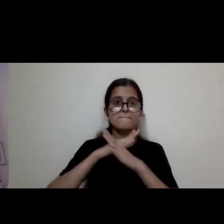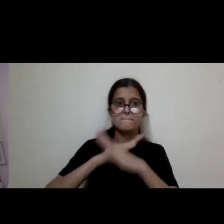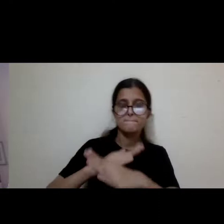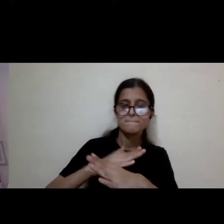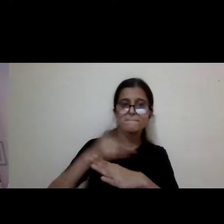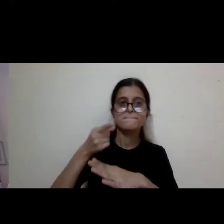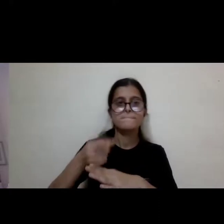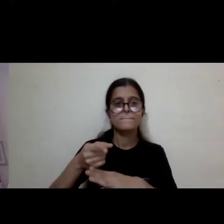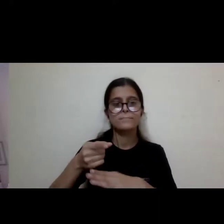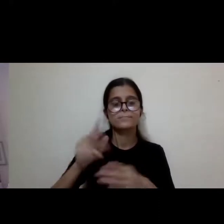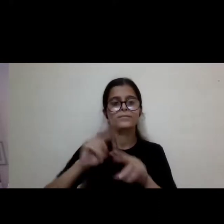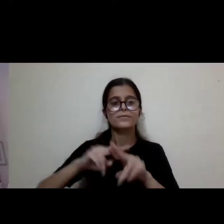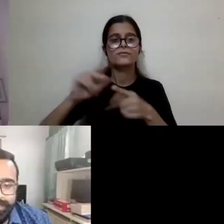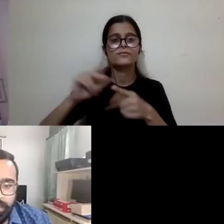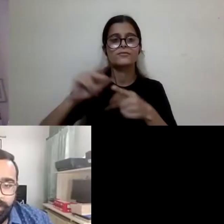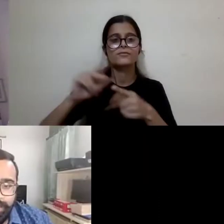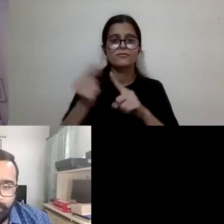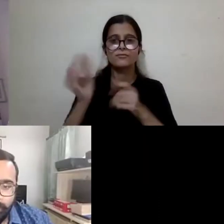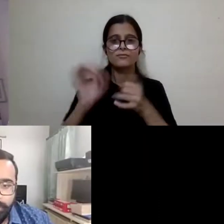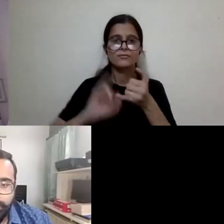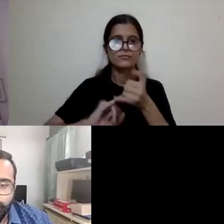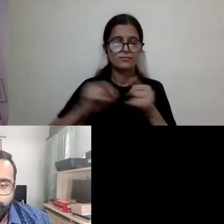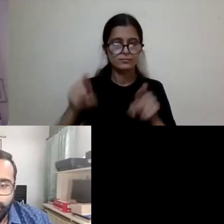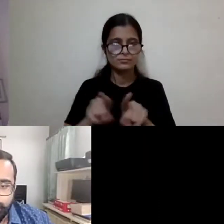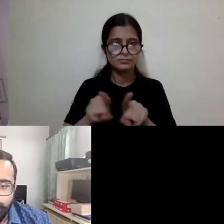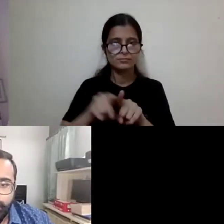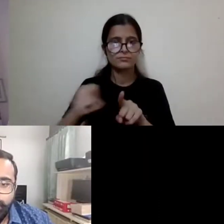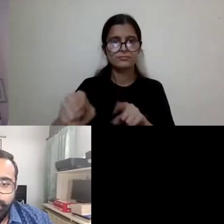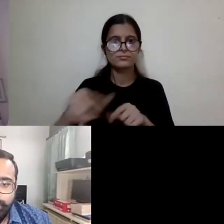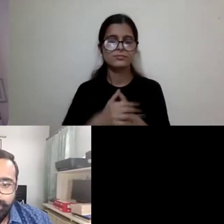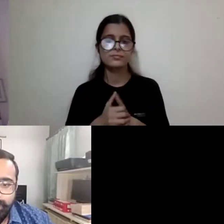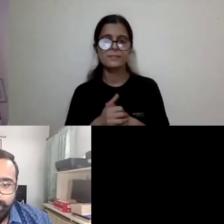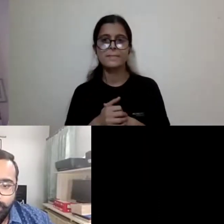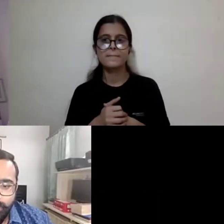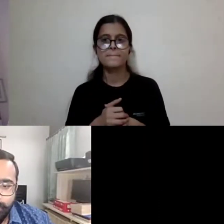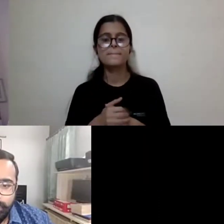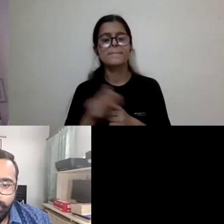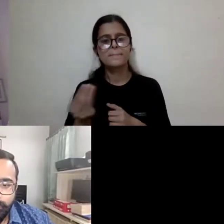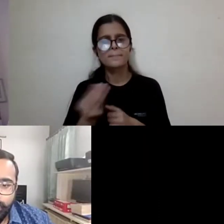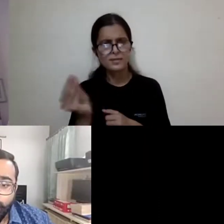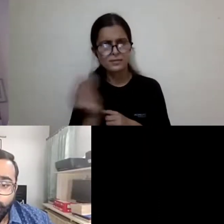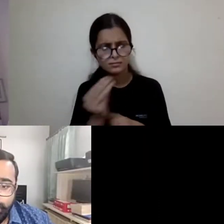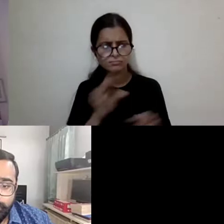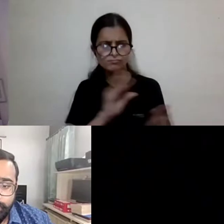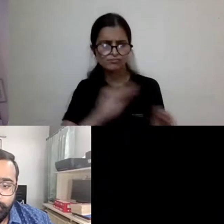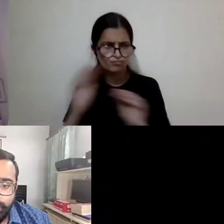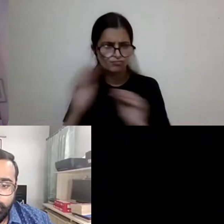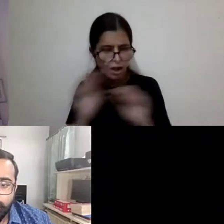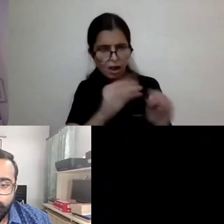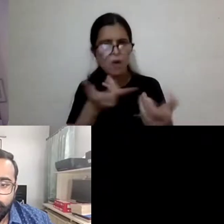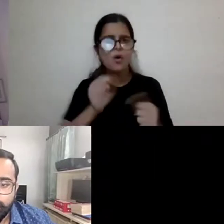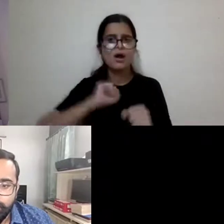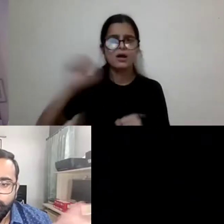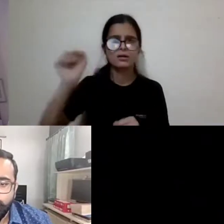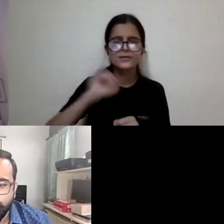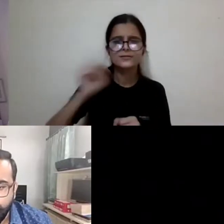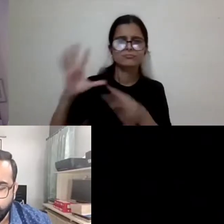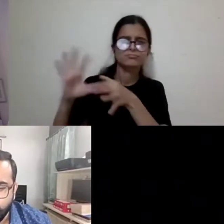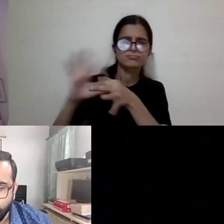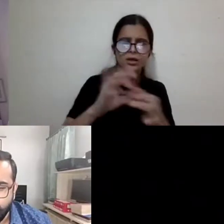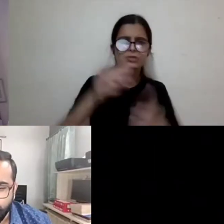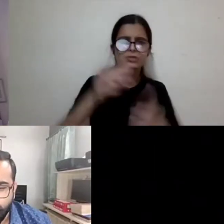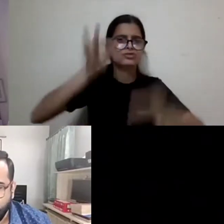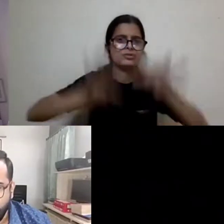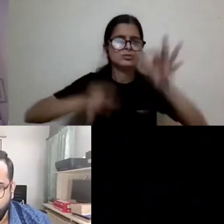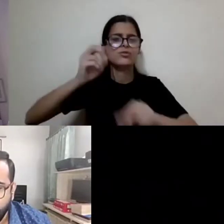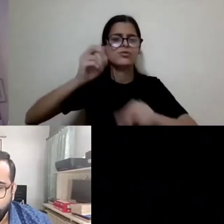in terms of impairment disability under hegemony. Is there any movement of, or activism regarding justice towards fetus